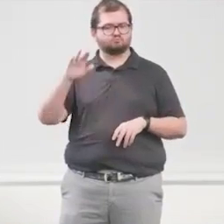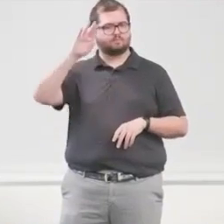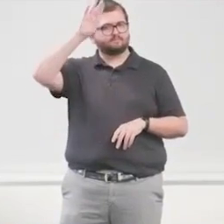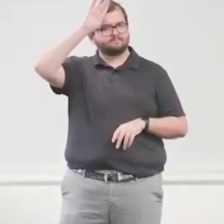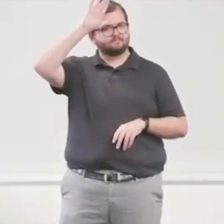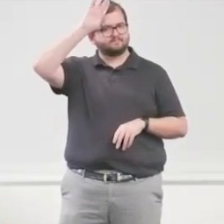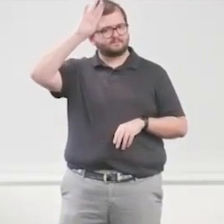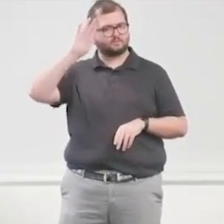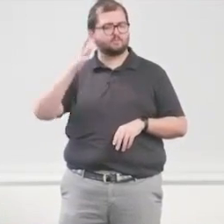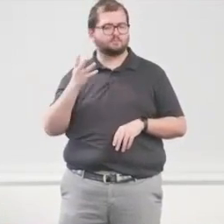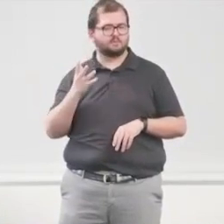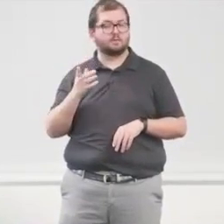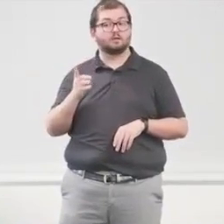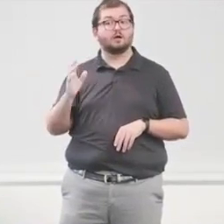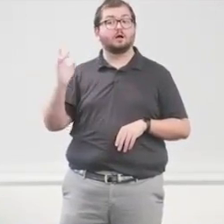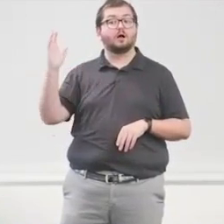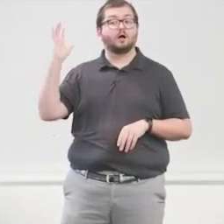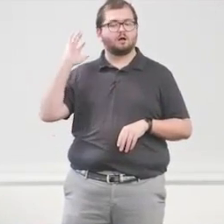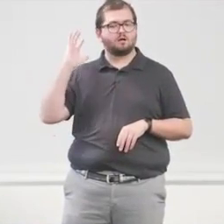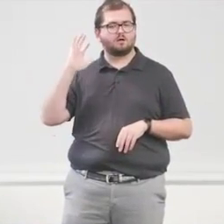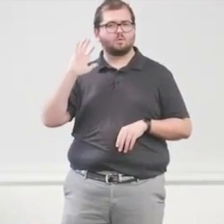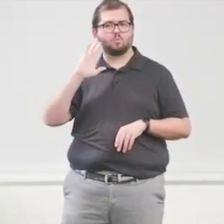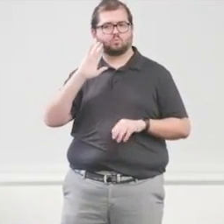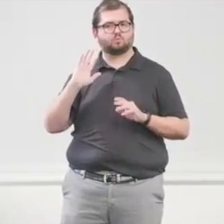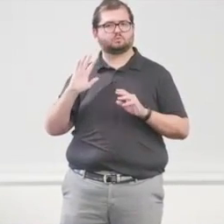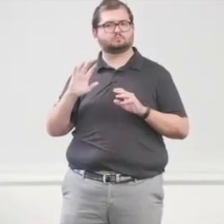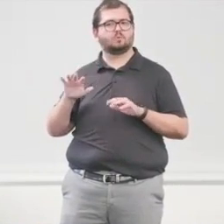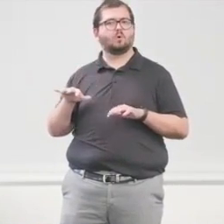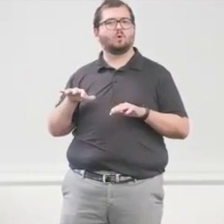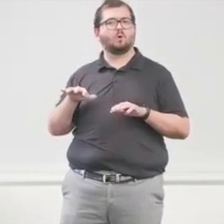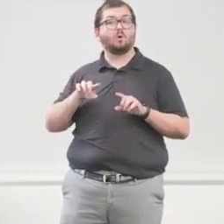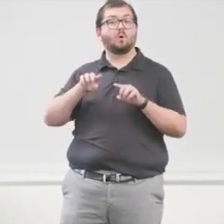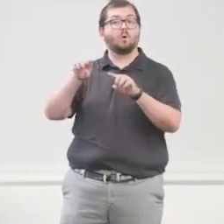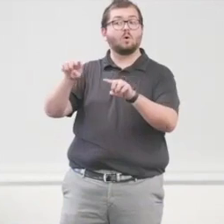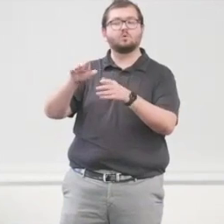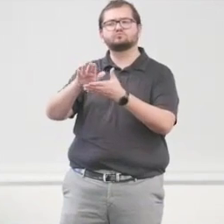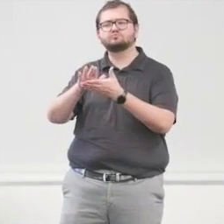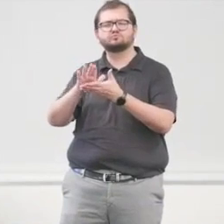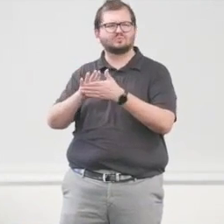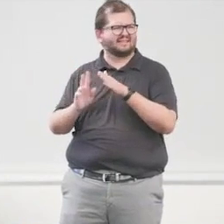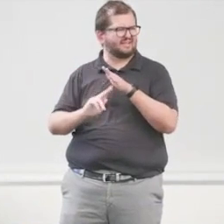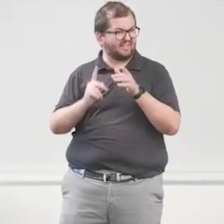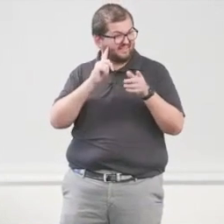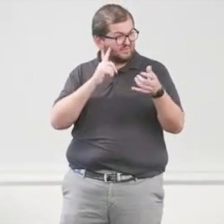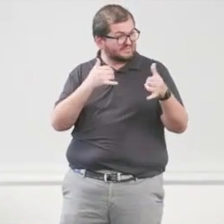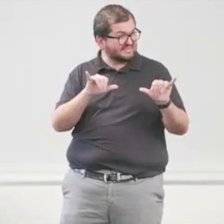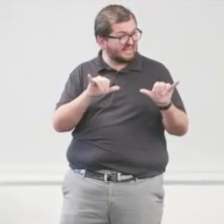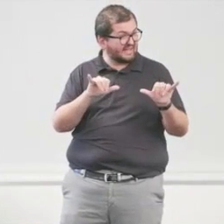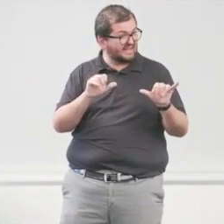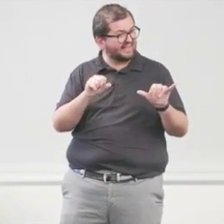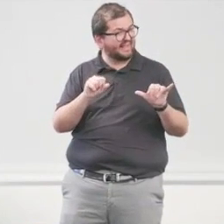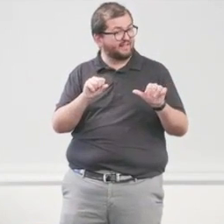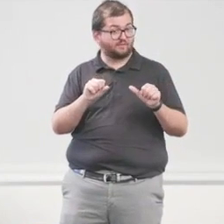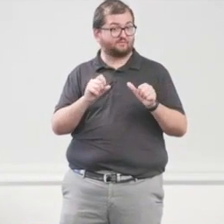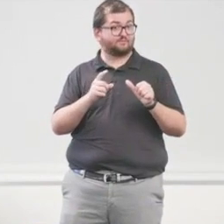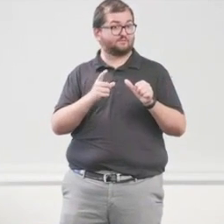used to have sessions where we'd go teach kids in kindergarten. You guys still do that? The first-line people